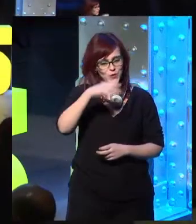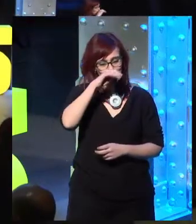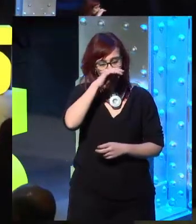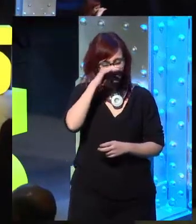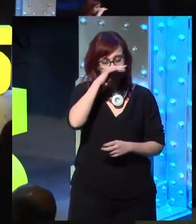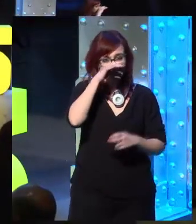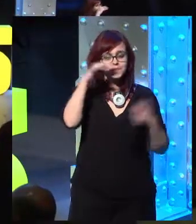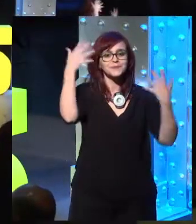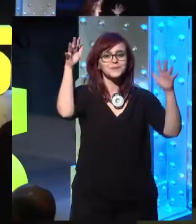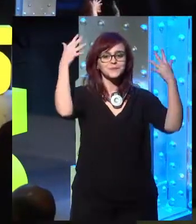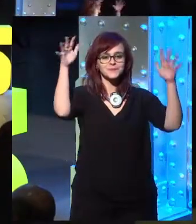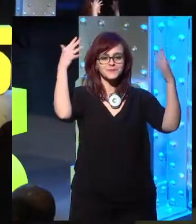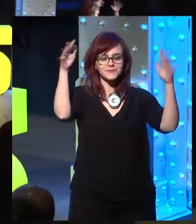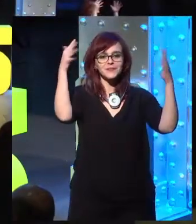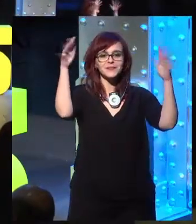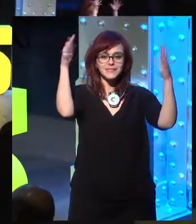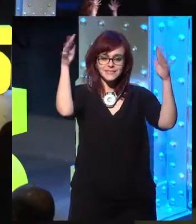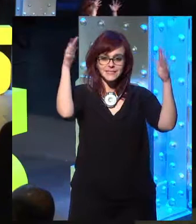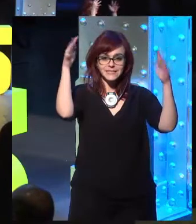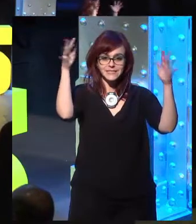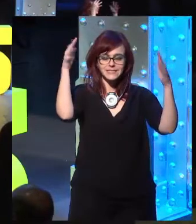the interpreter. Thank you for being so inspiring. Thank you.